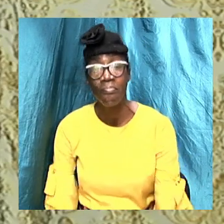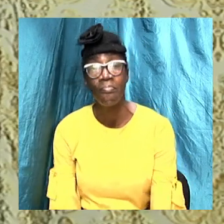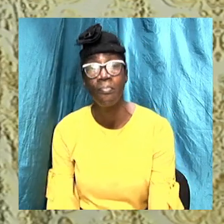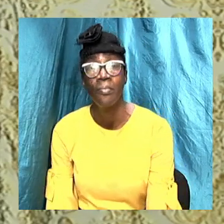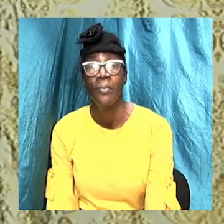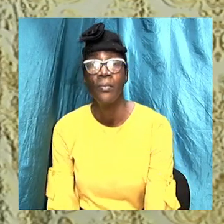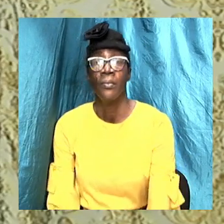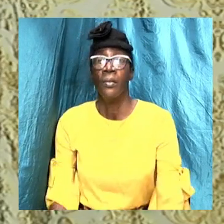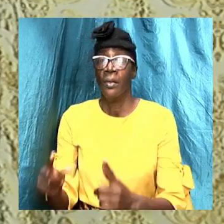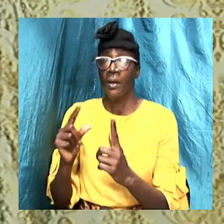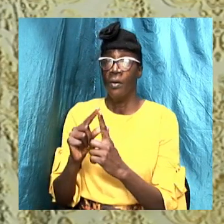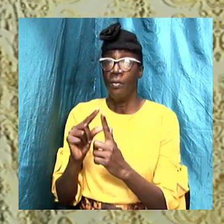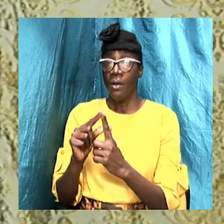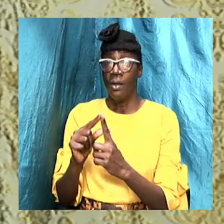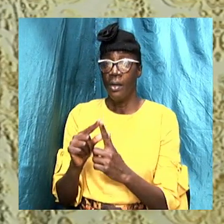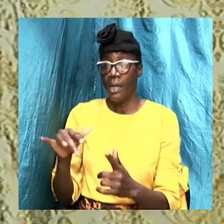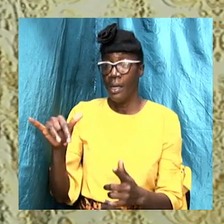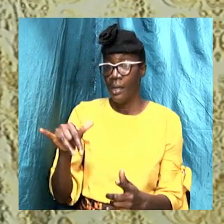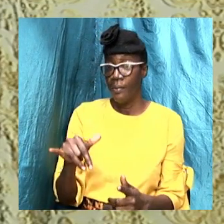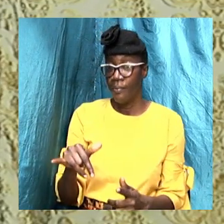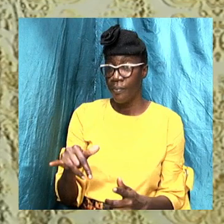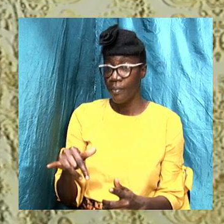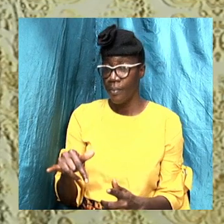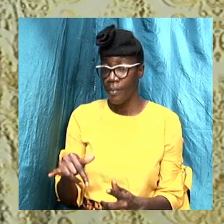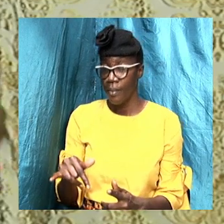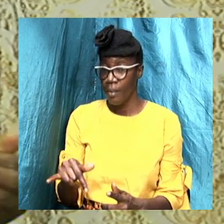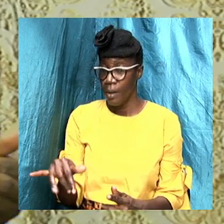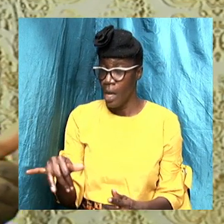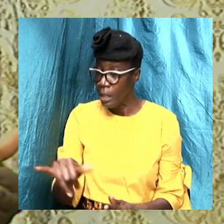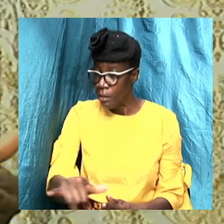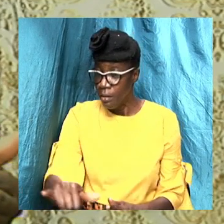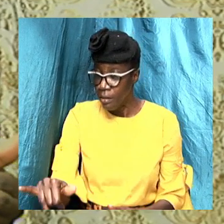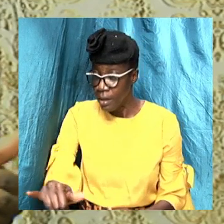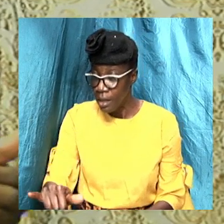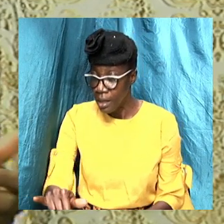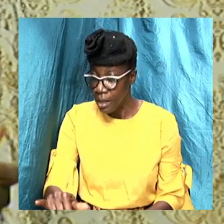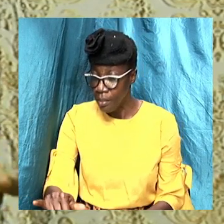The word of God light baptism unto the death